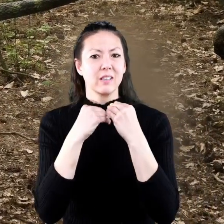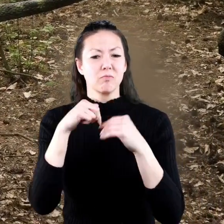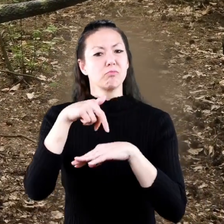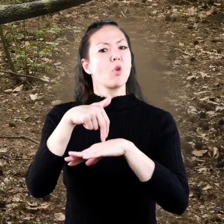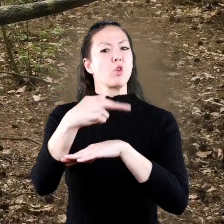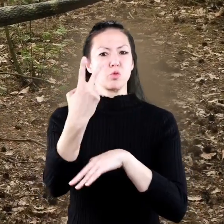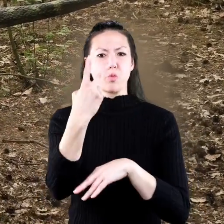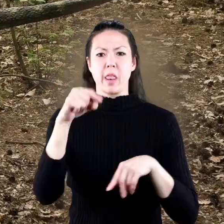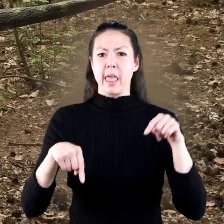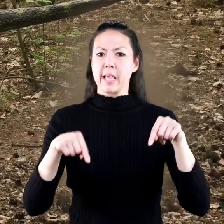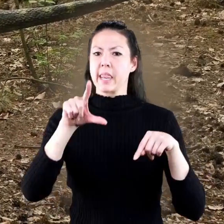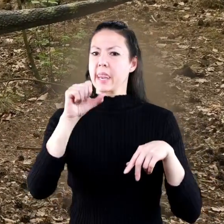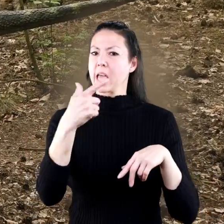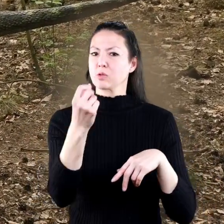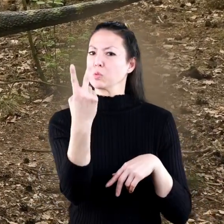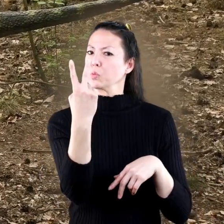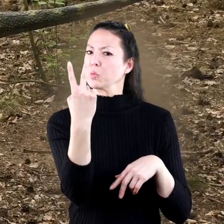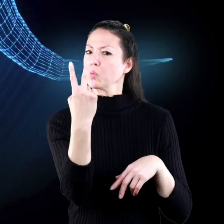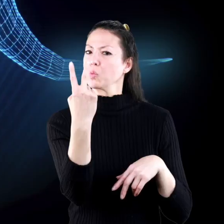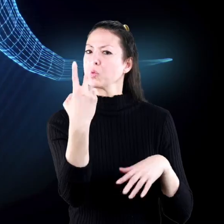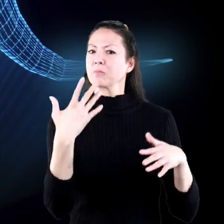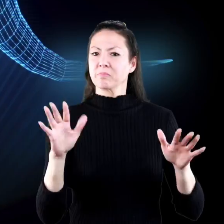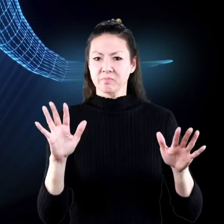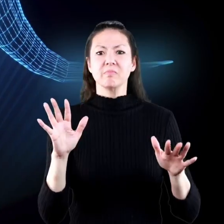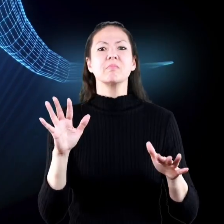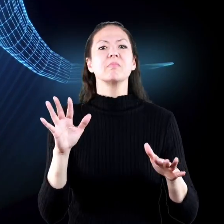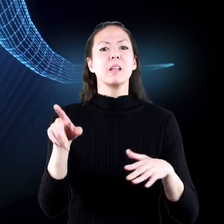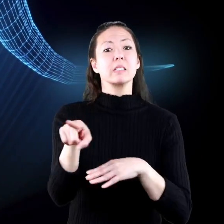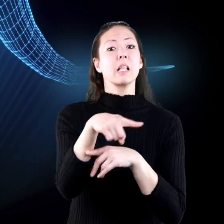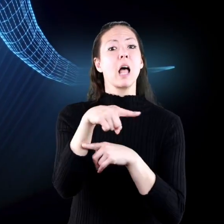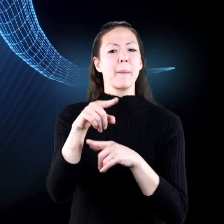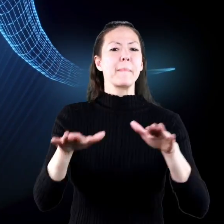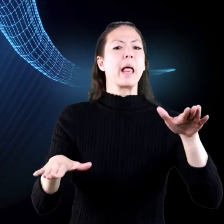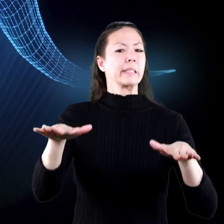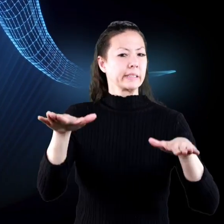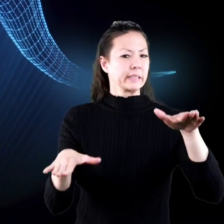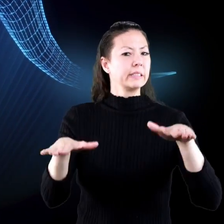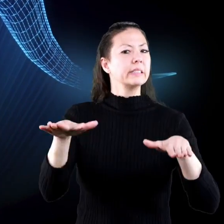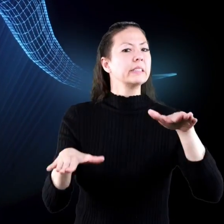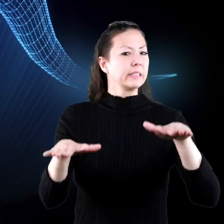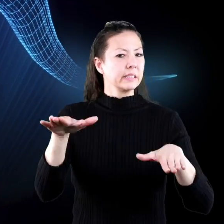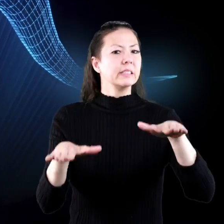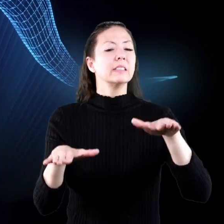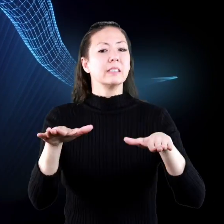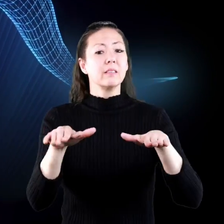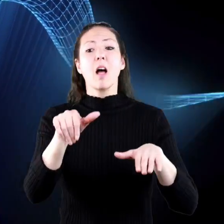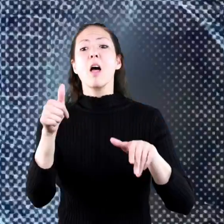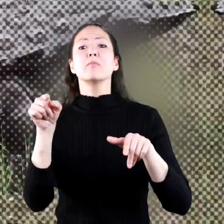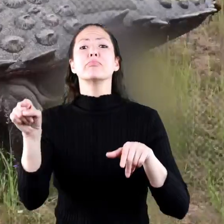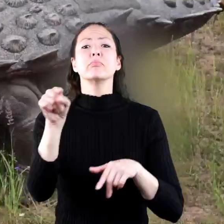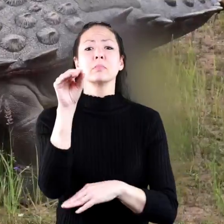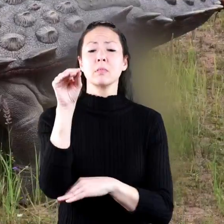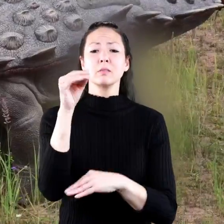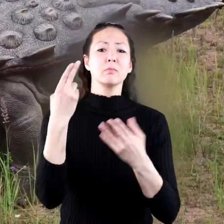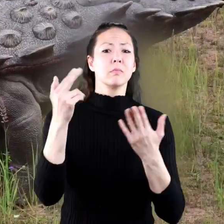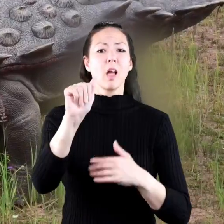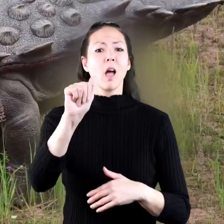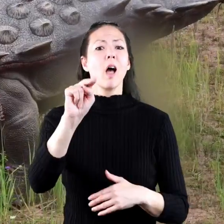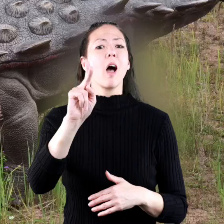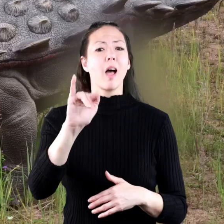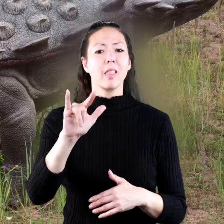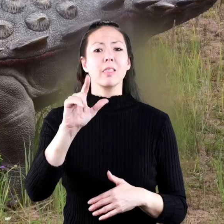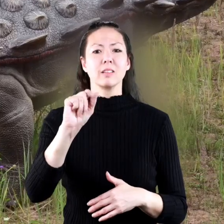dinosaurs that walked on two legs also had long tails to help keep them keep their balance other